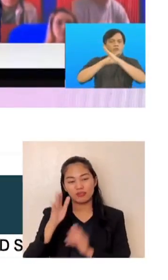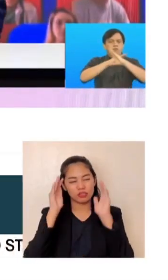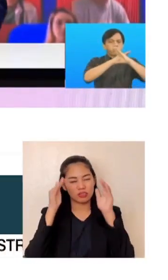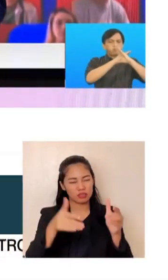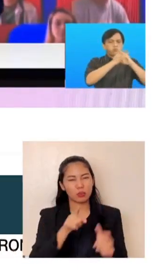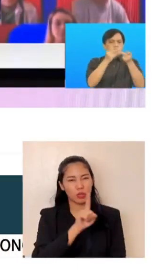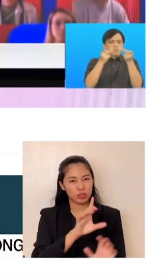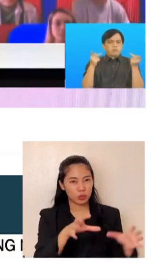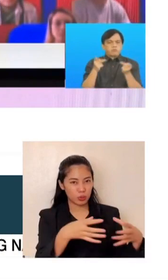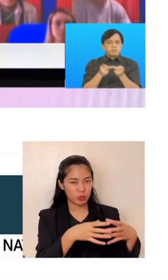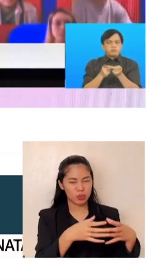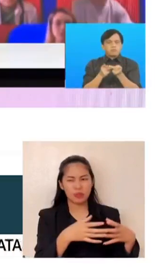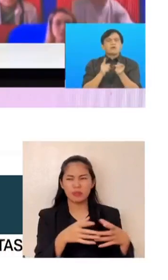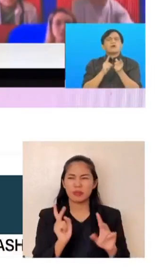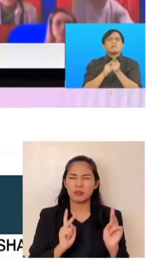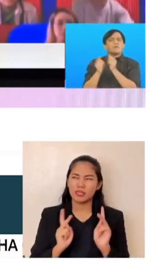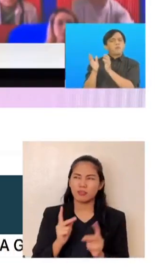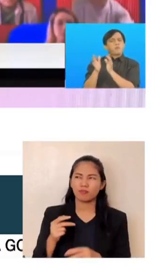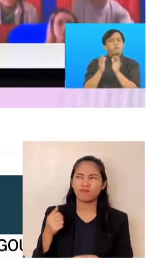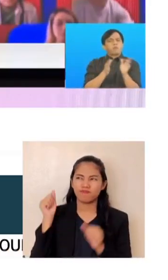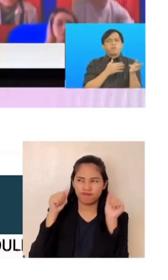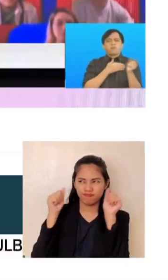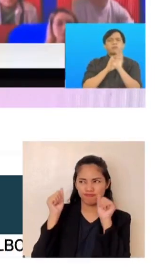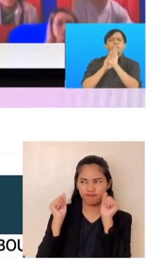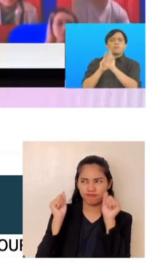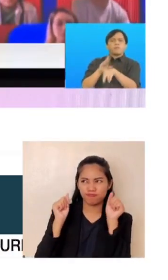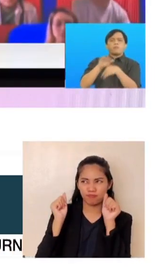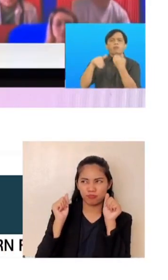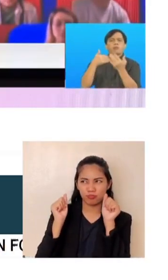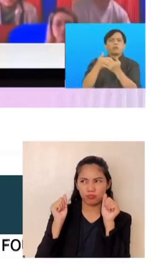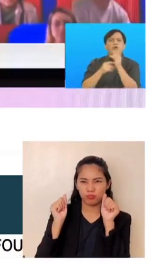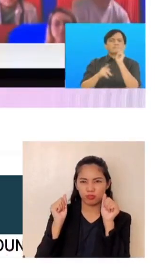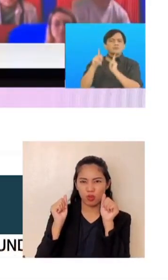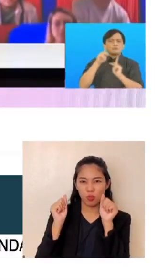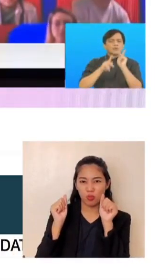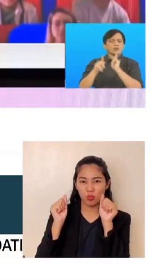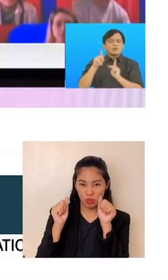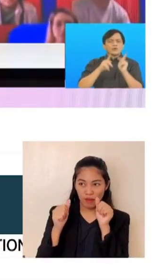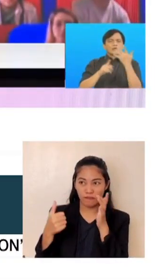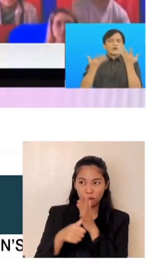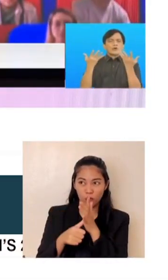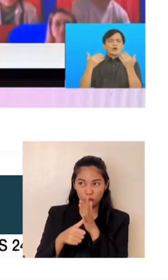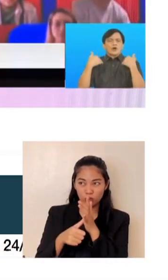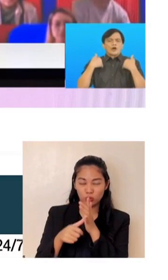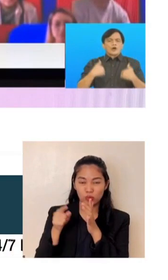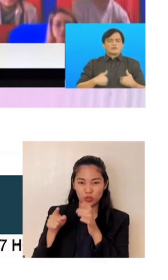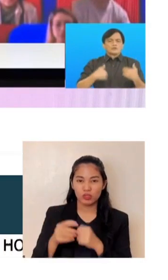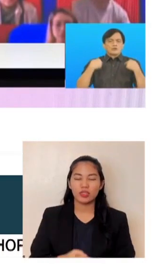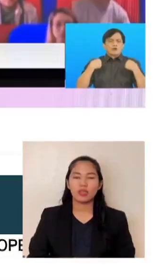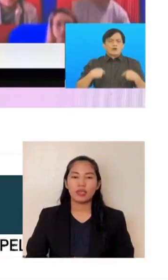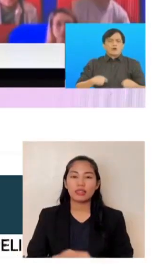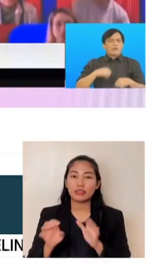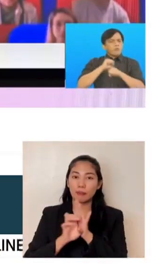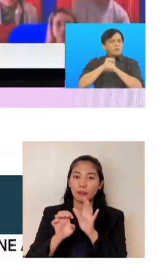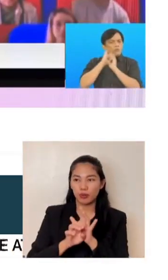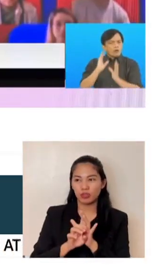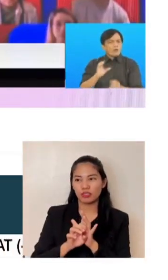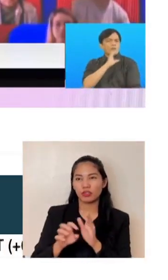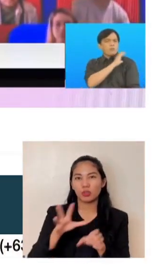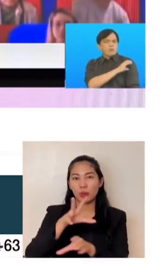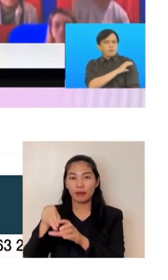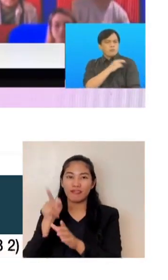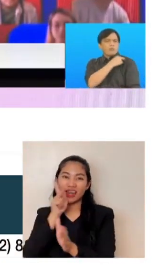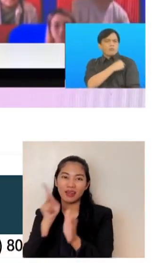the doubts from the other sectors, which would probably tend to ask, But